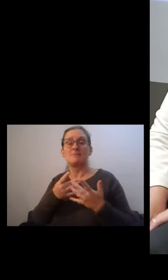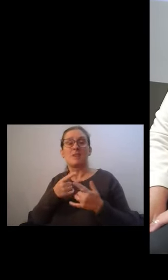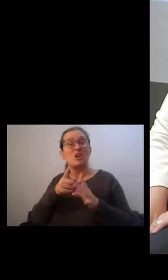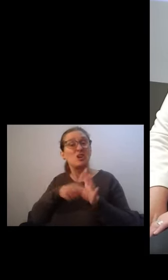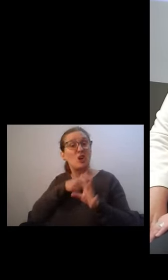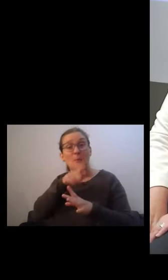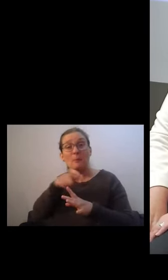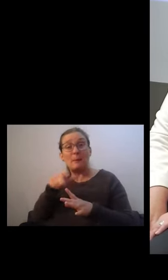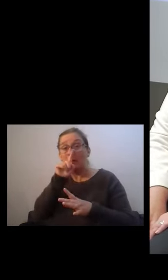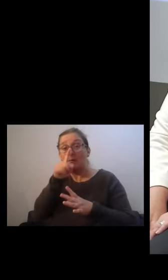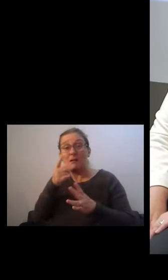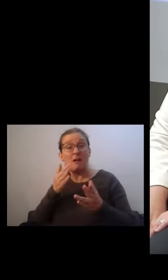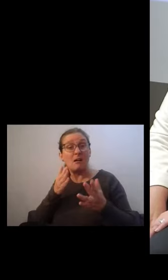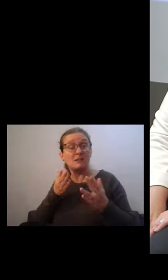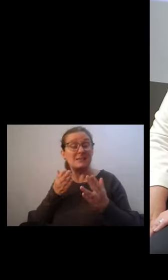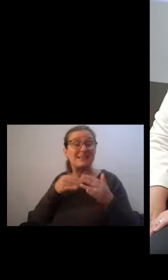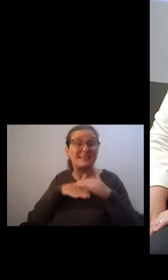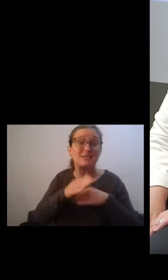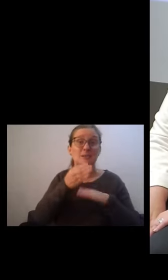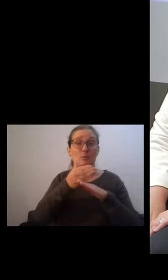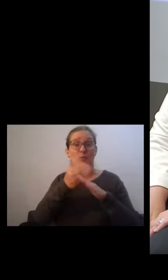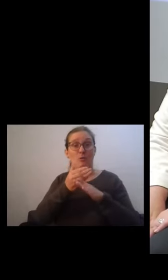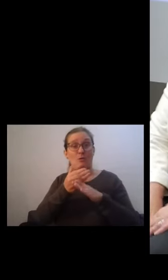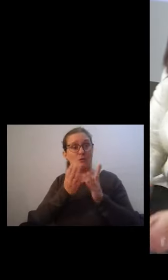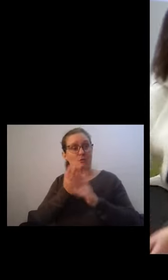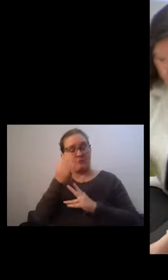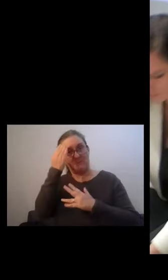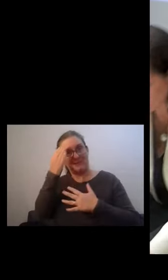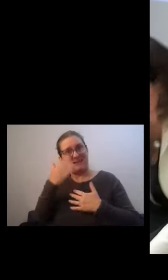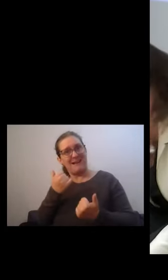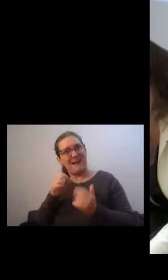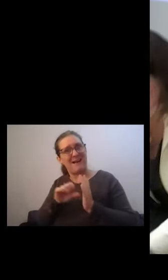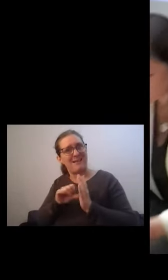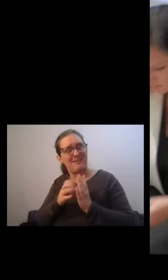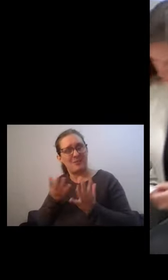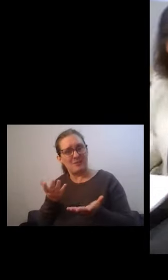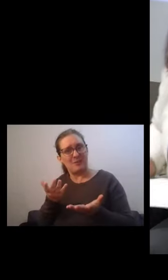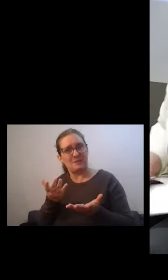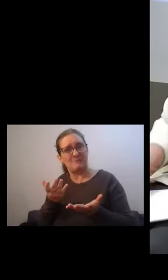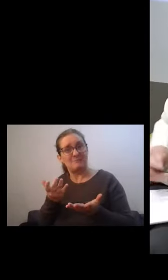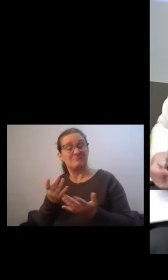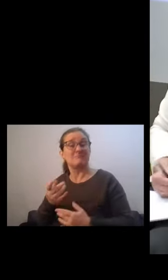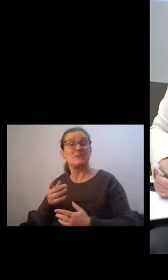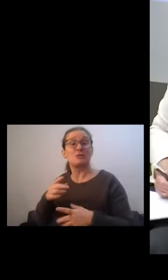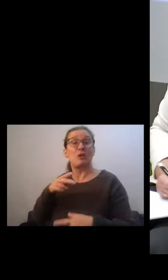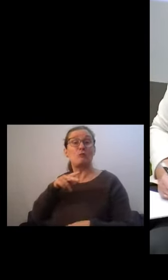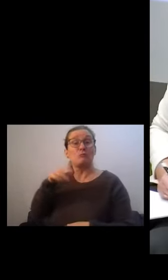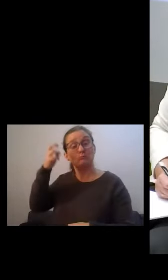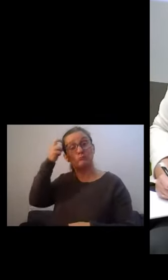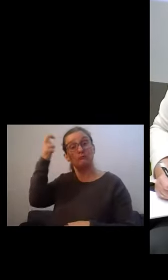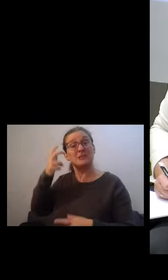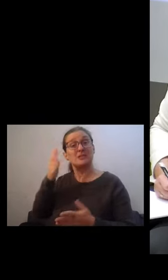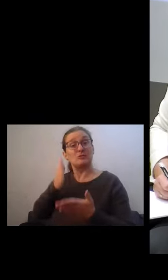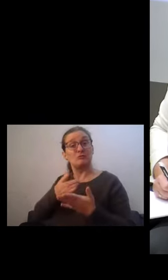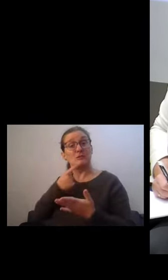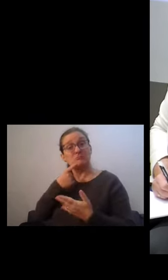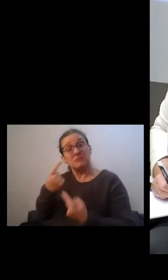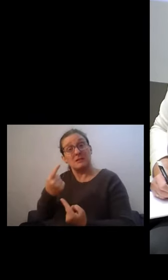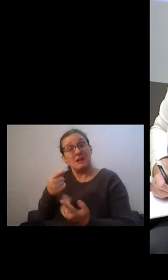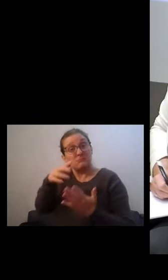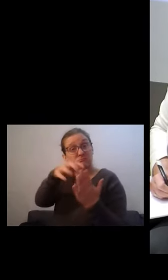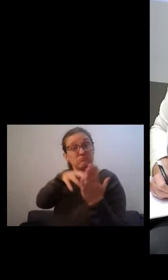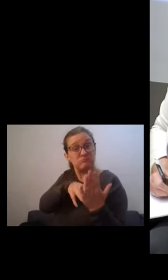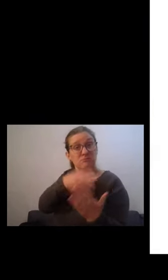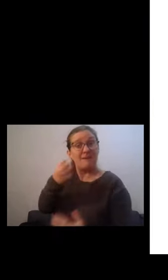get into work in the first place. And once they are in work, people do need support. And so I think we should. I apologise